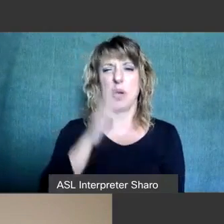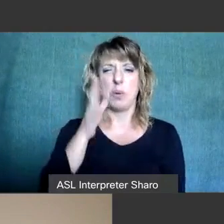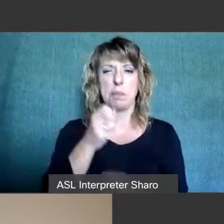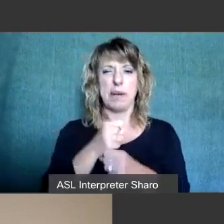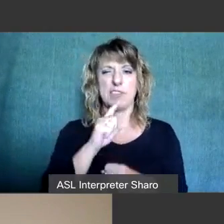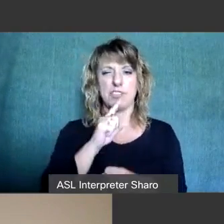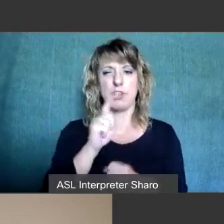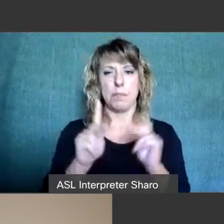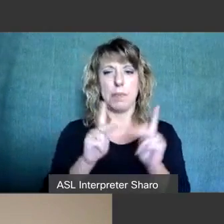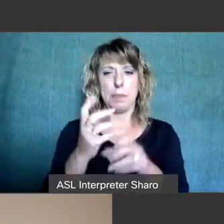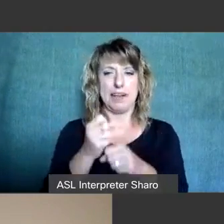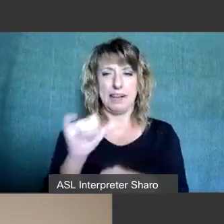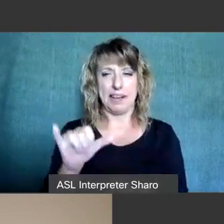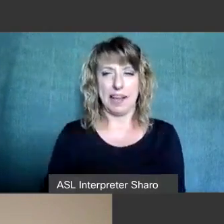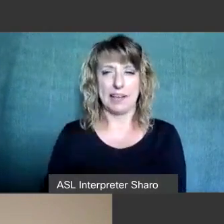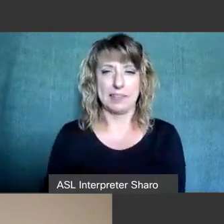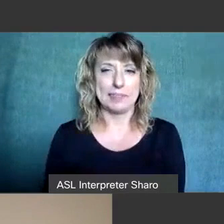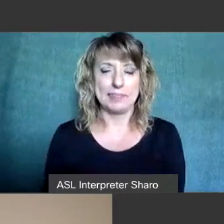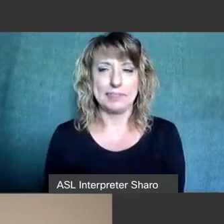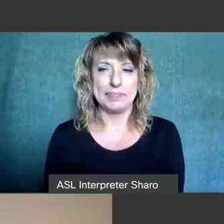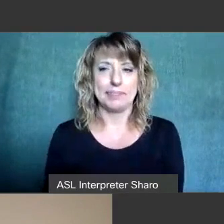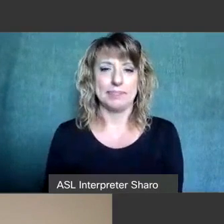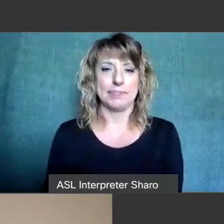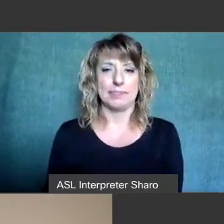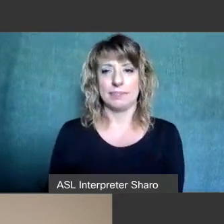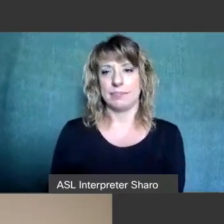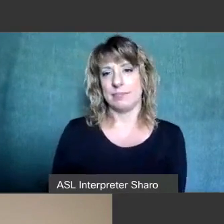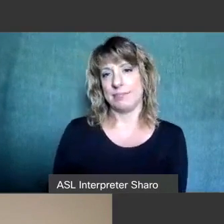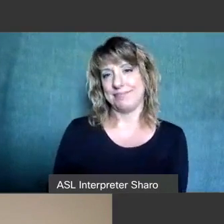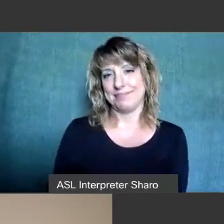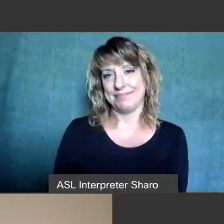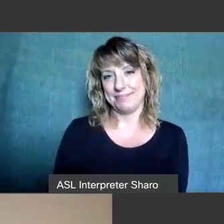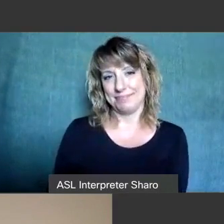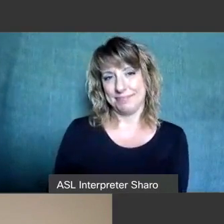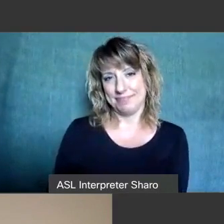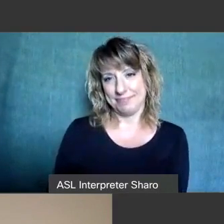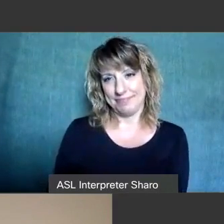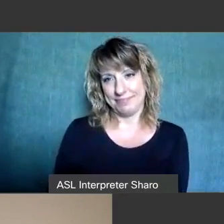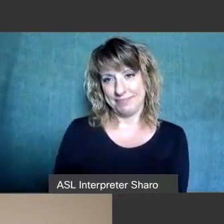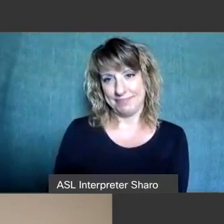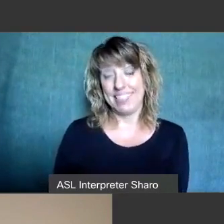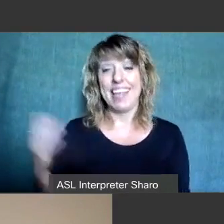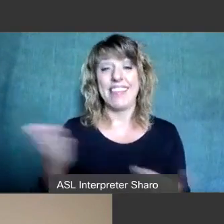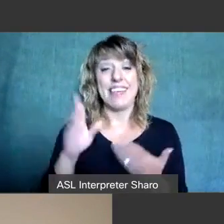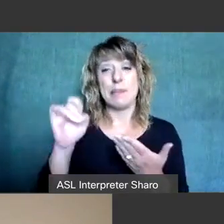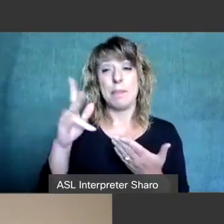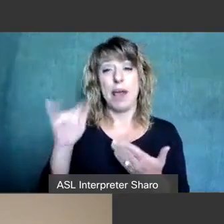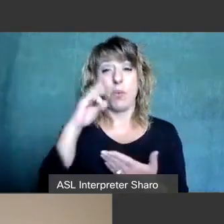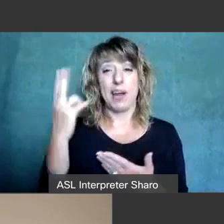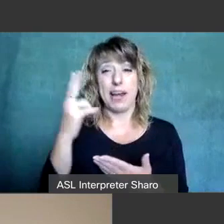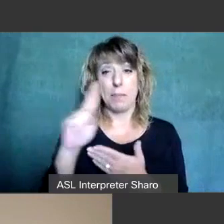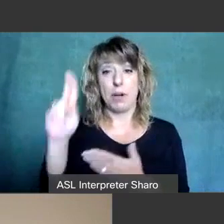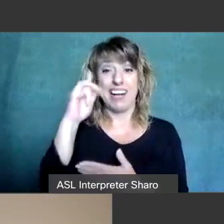folks get that information jesse if you jesse this is becky with harrisburg university if you